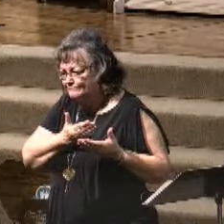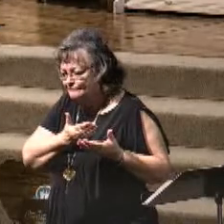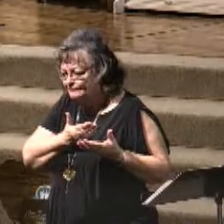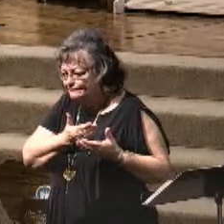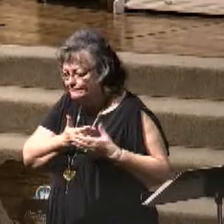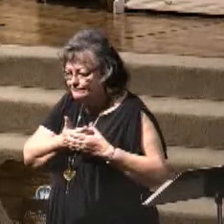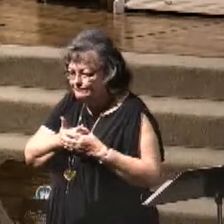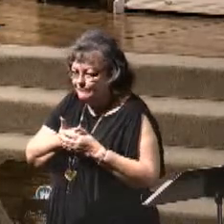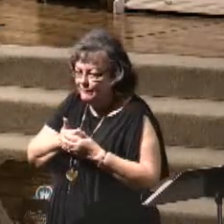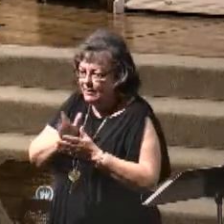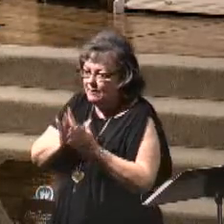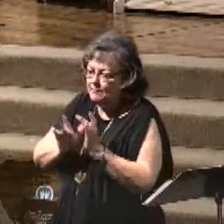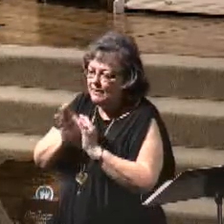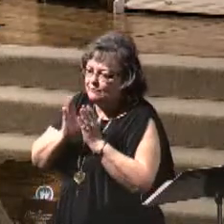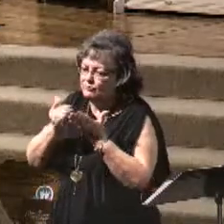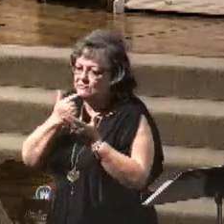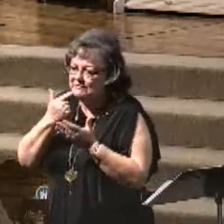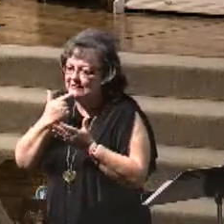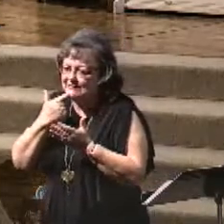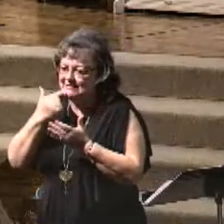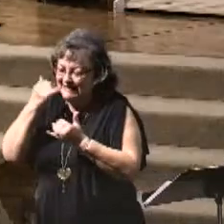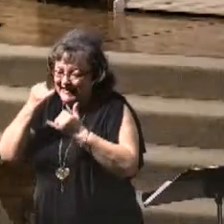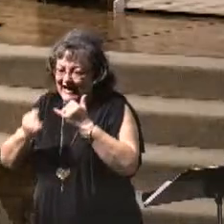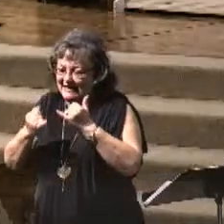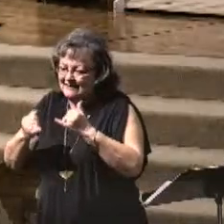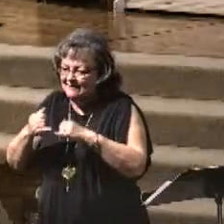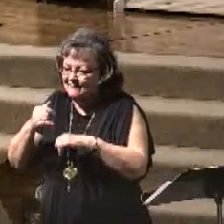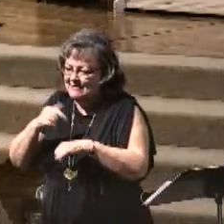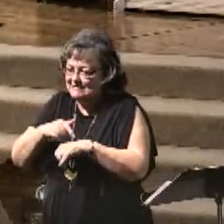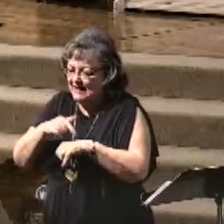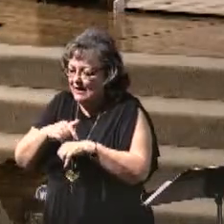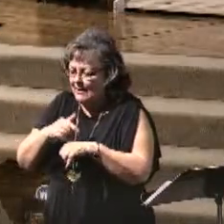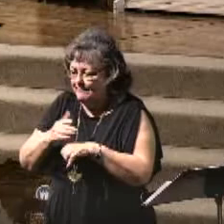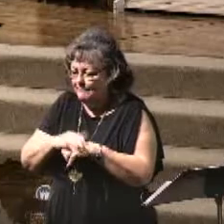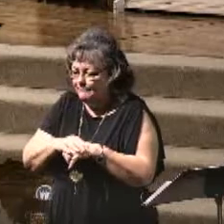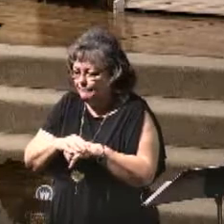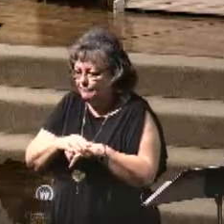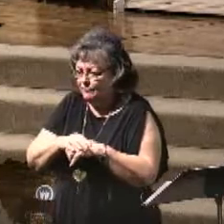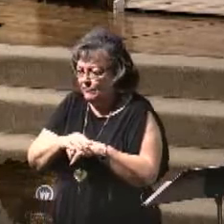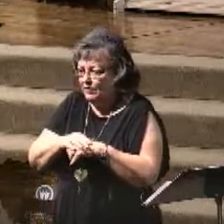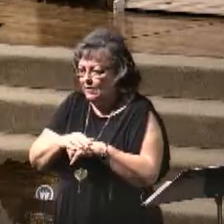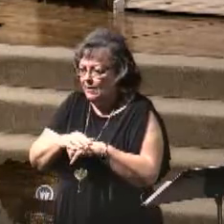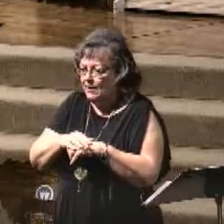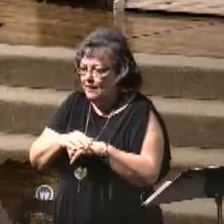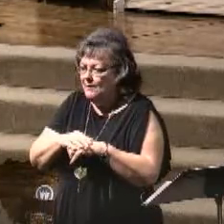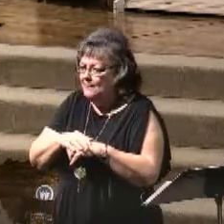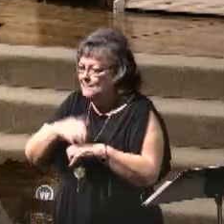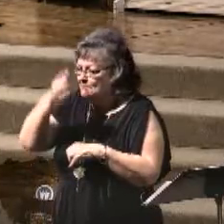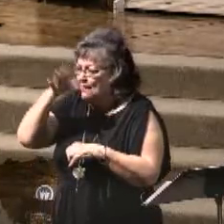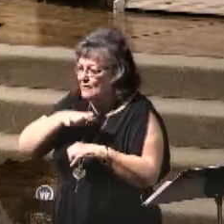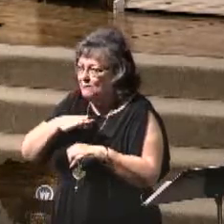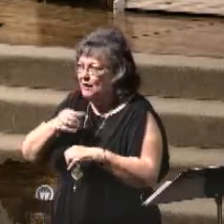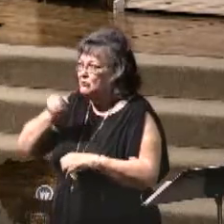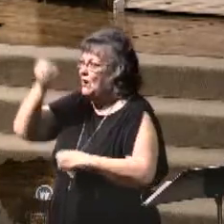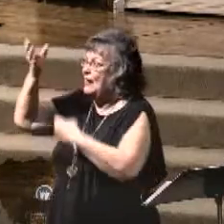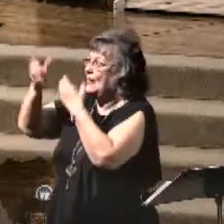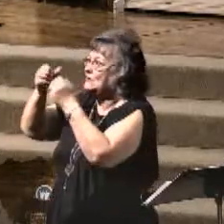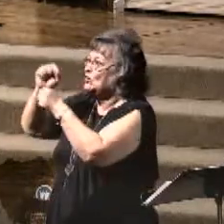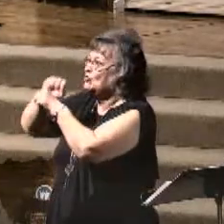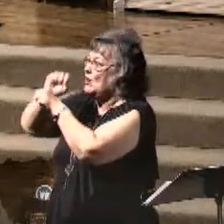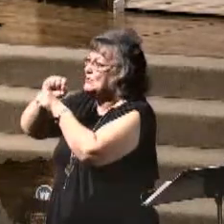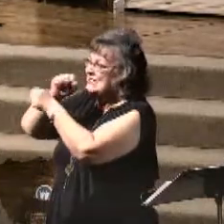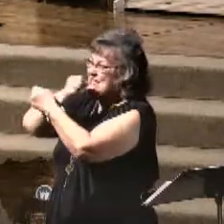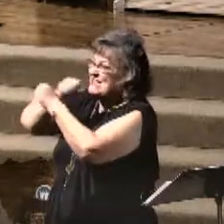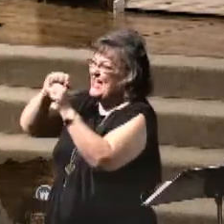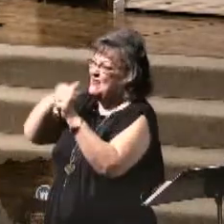The Bible says that at the end of this time, that men will be crying out to the rocks, save